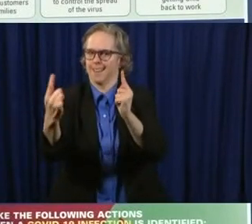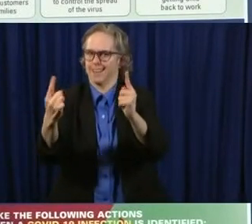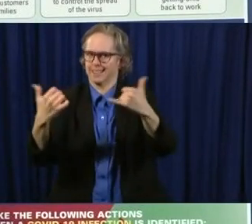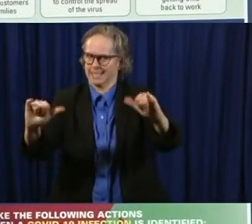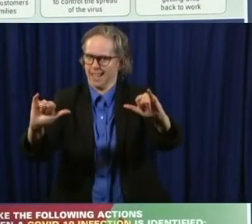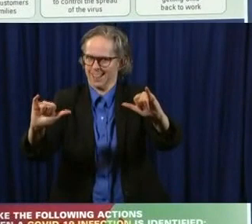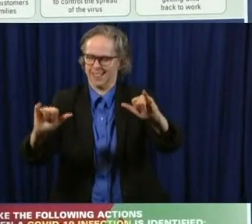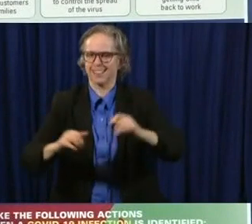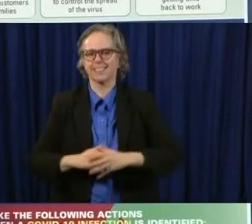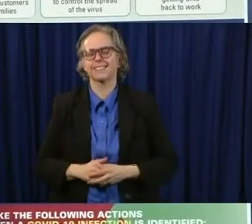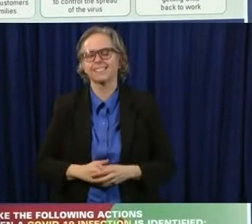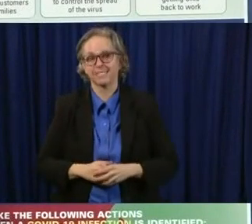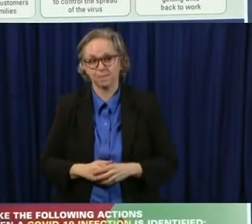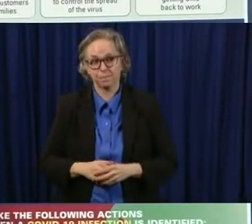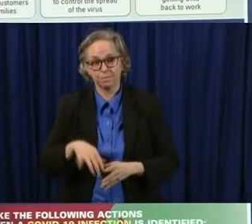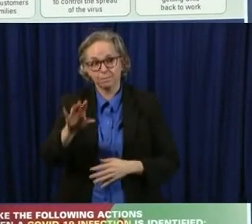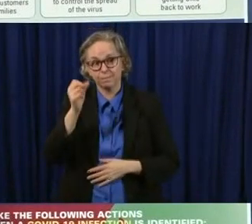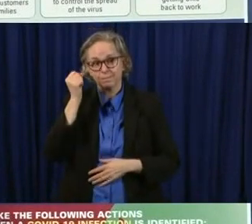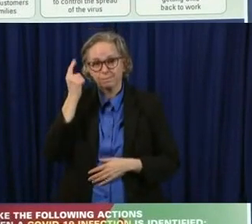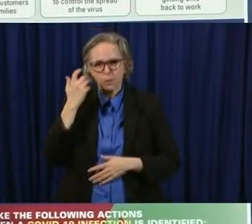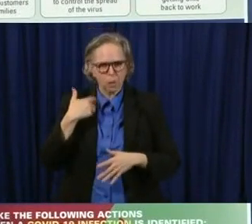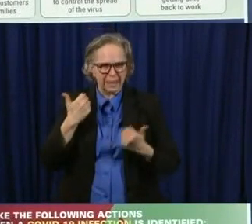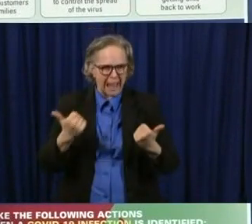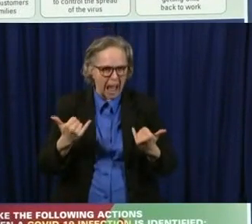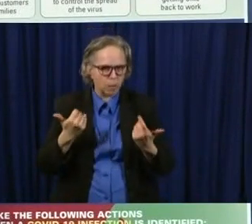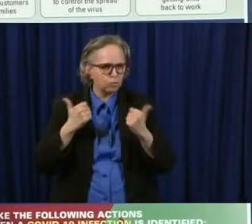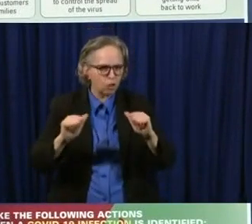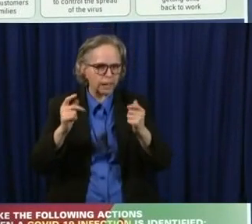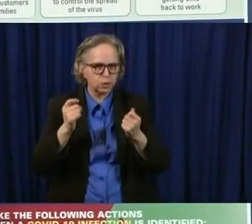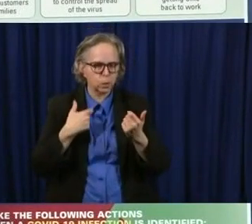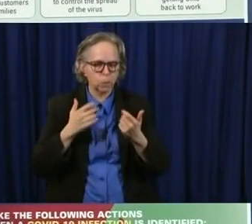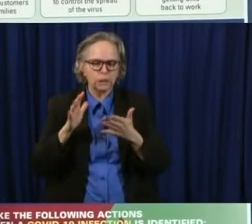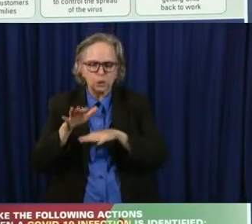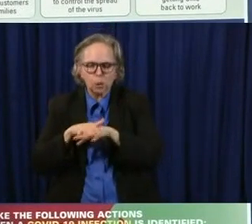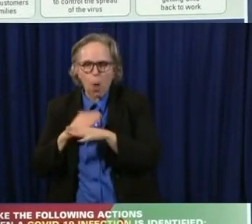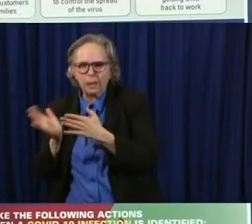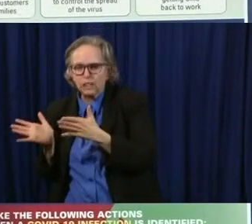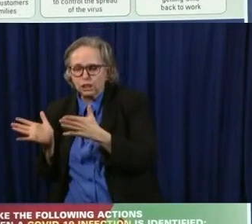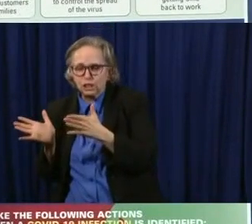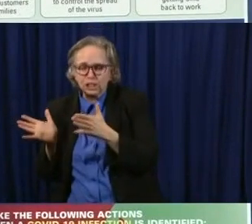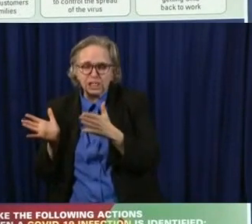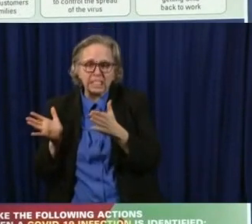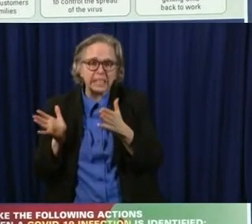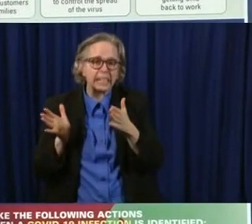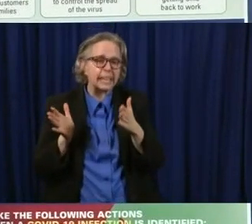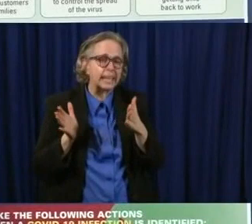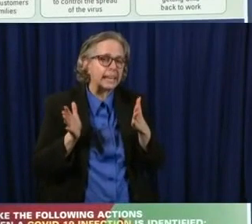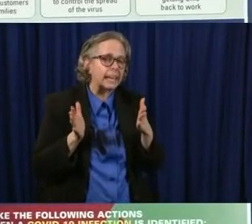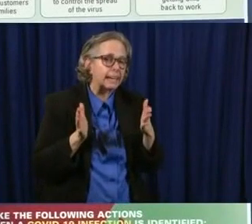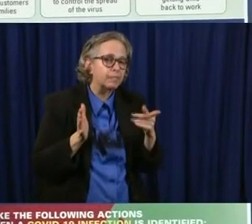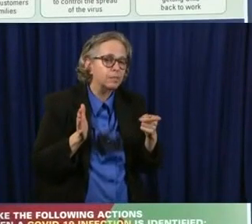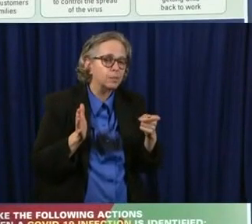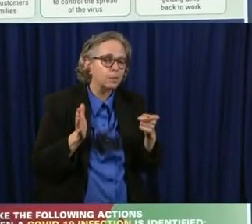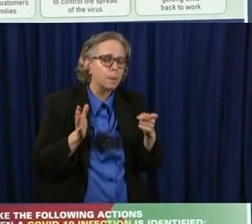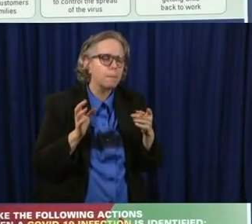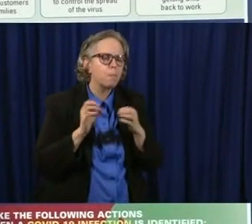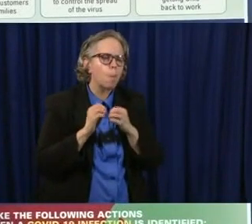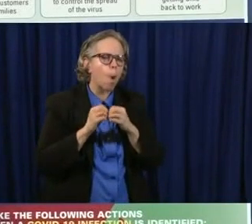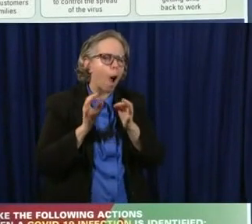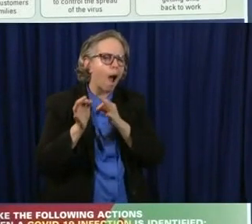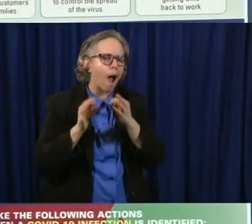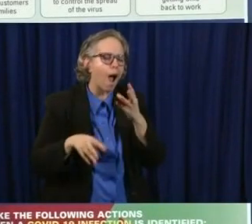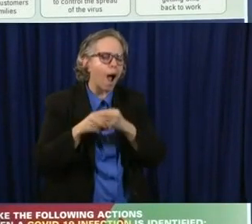We're trying to ease out. Uh, we're trying to get Ohio's, Ohio back working. We know there's more things to do. Uh,